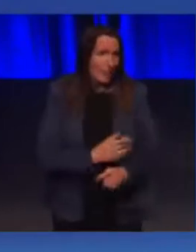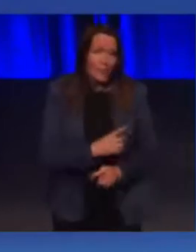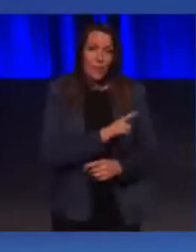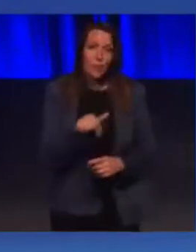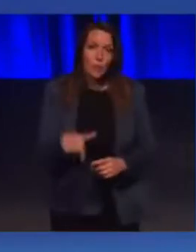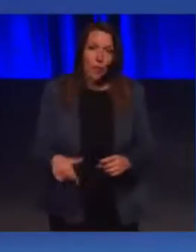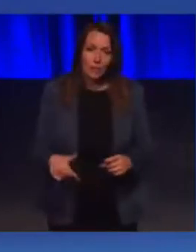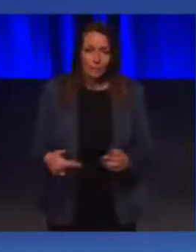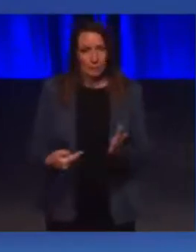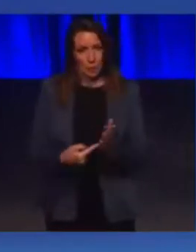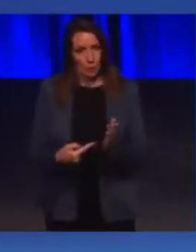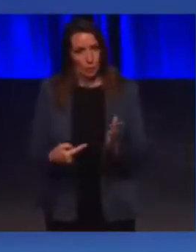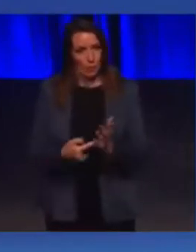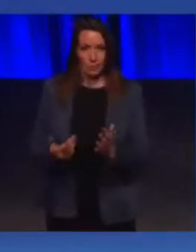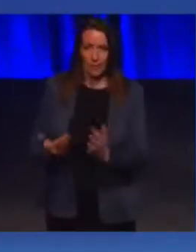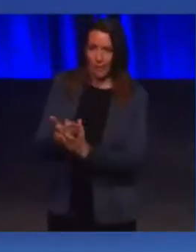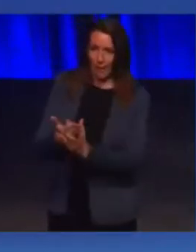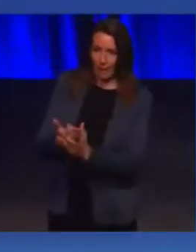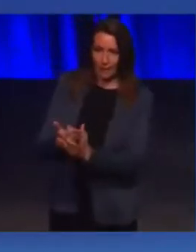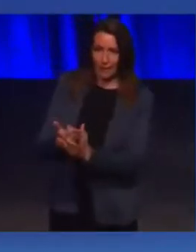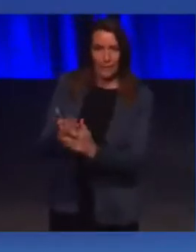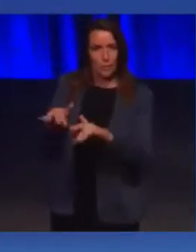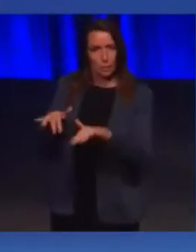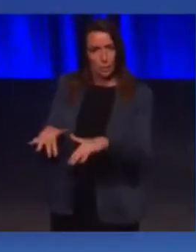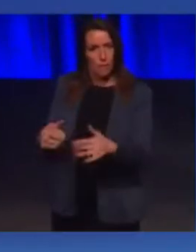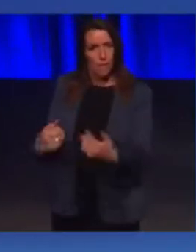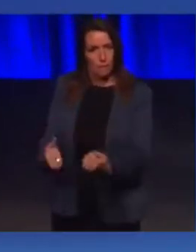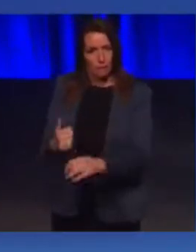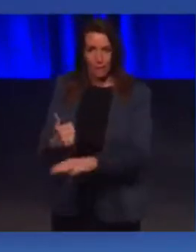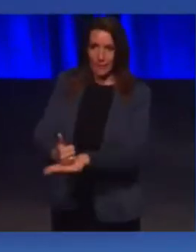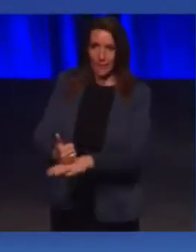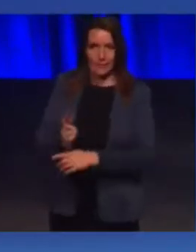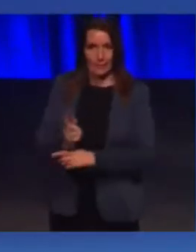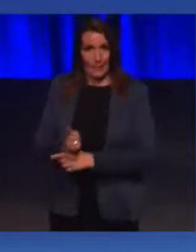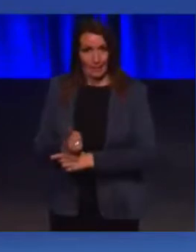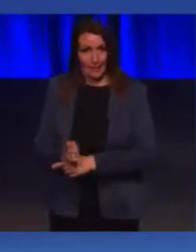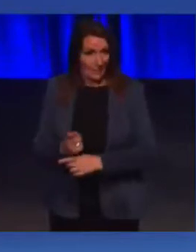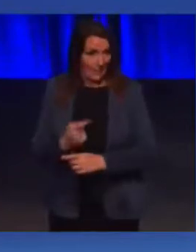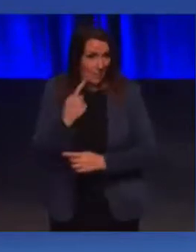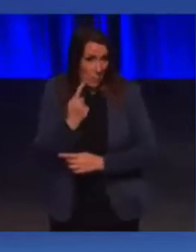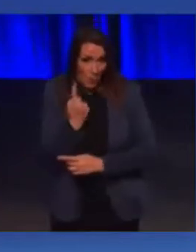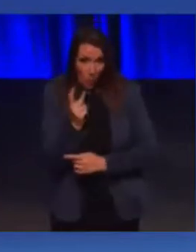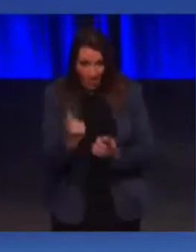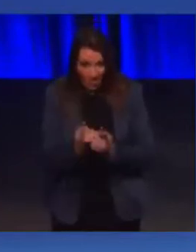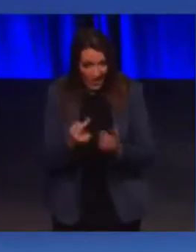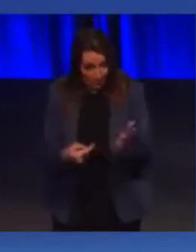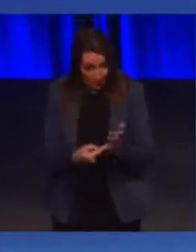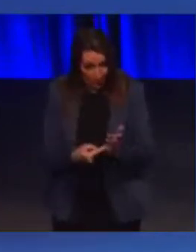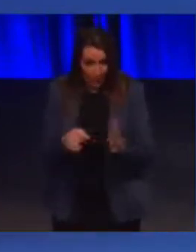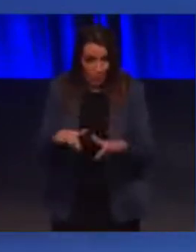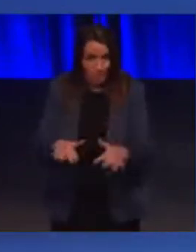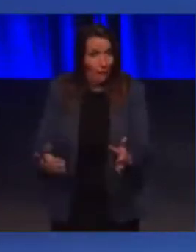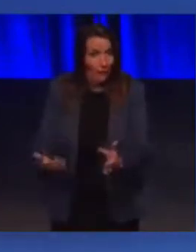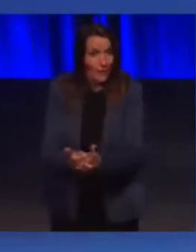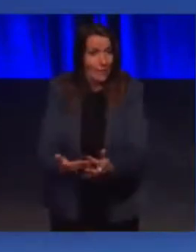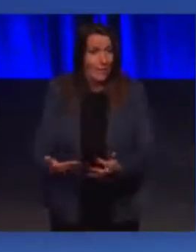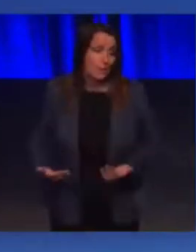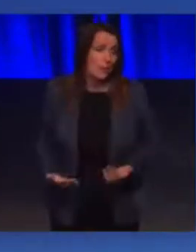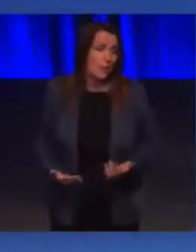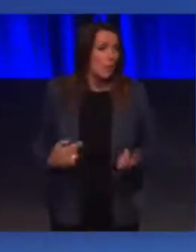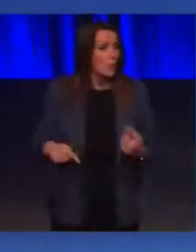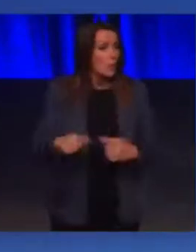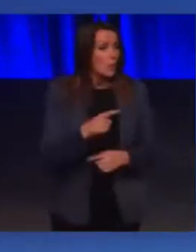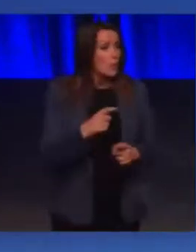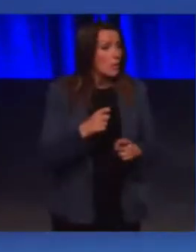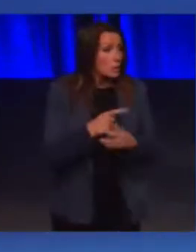the facilities. They had a toilet. It boiled down to as simple as that. We don't all understand disabilities